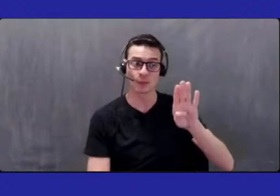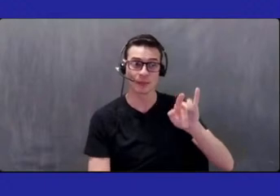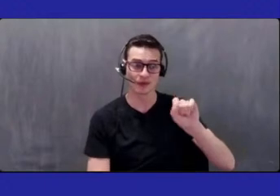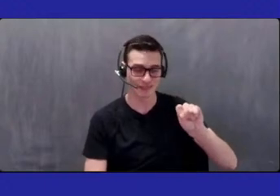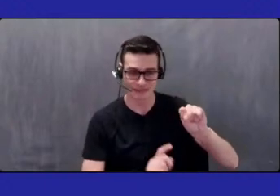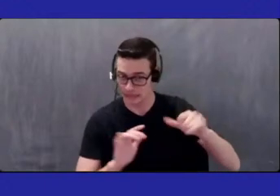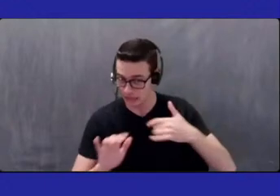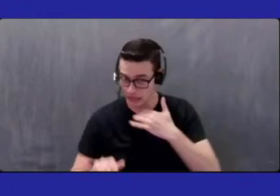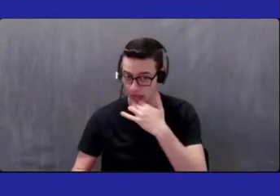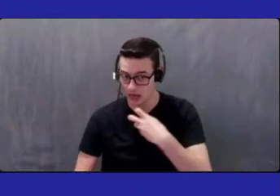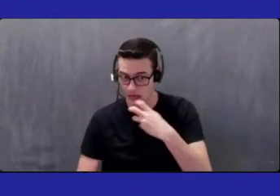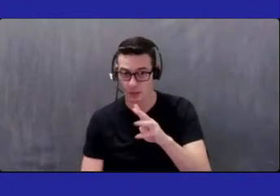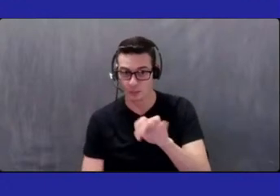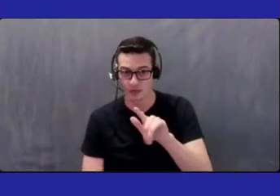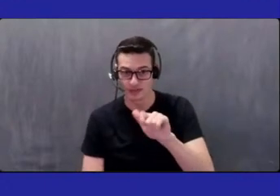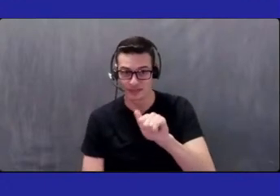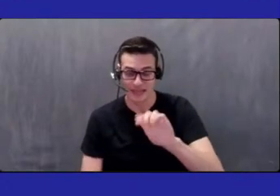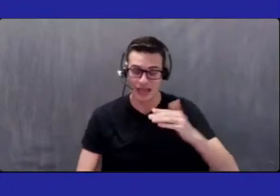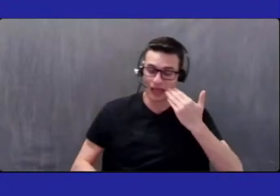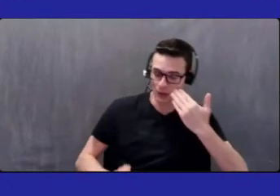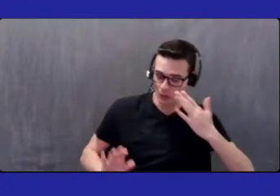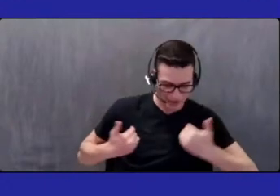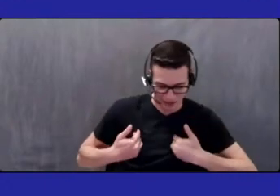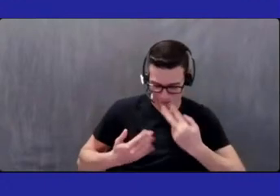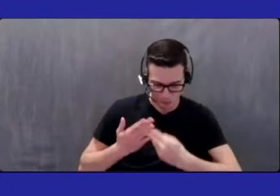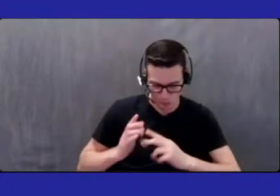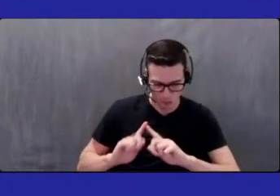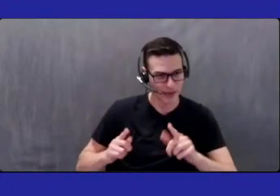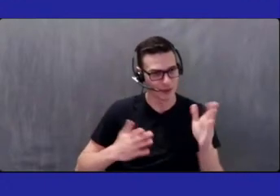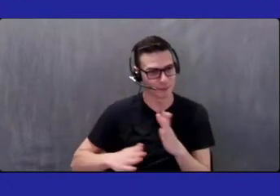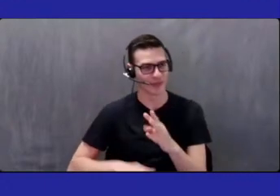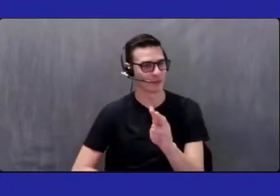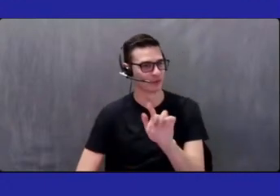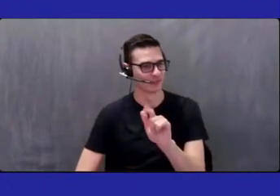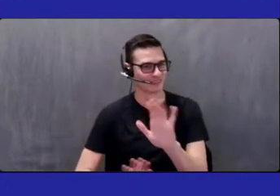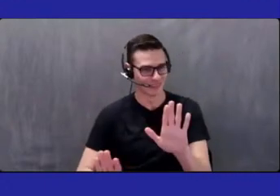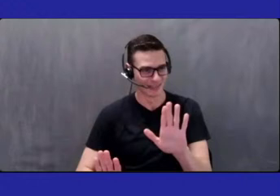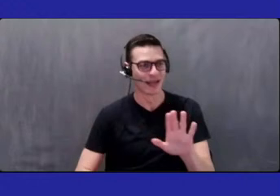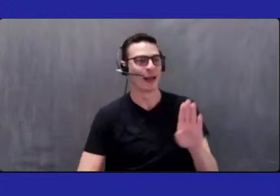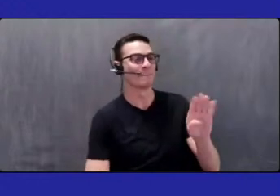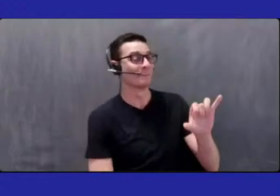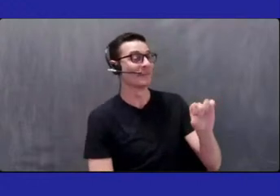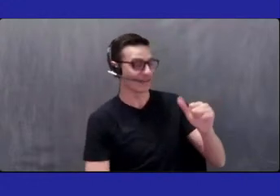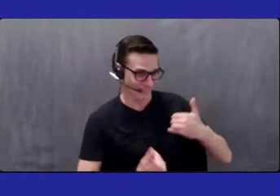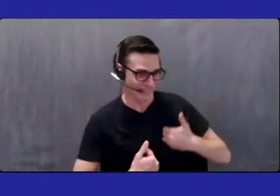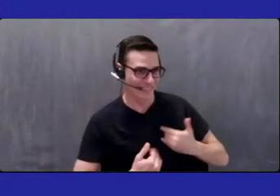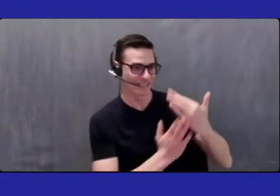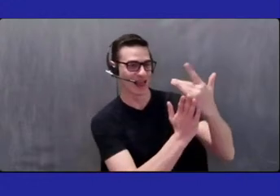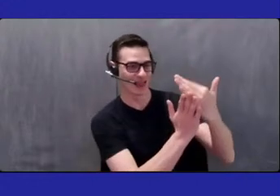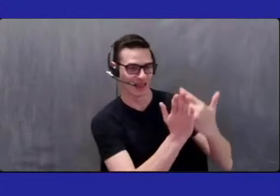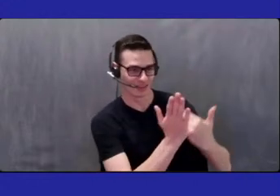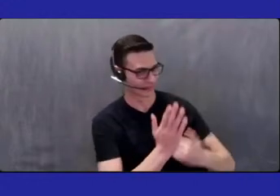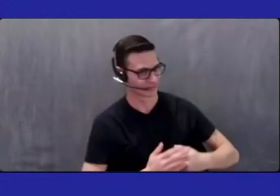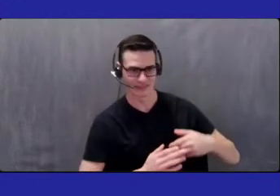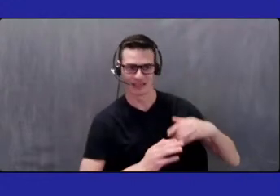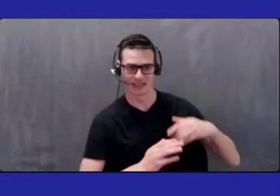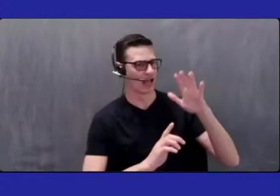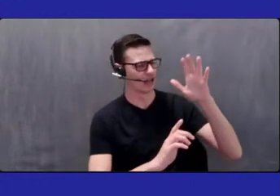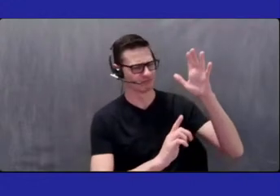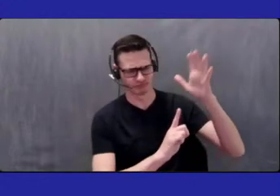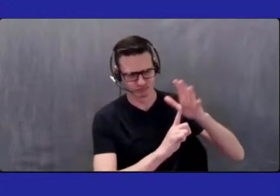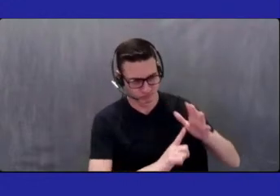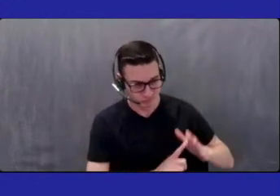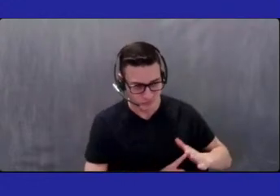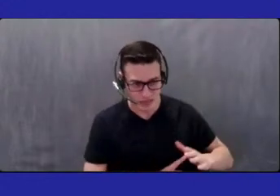I know, I have both entered. Velvus has had a very long list of accomplishments. I will not read through every one of them, but just